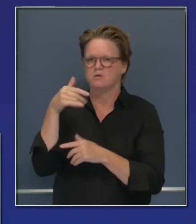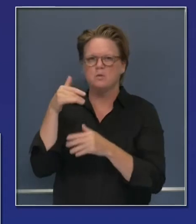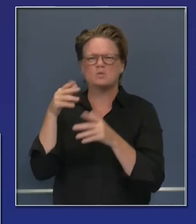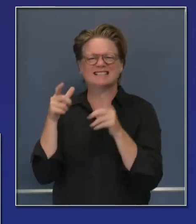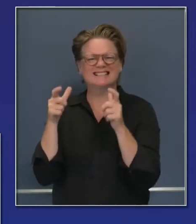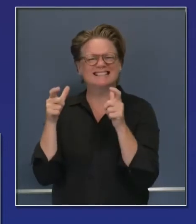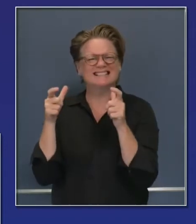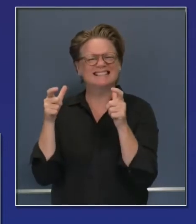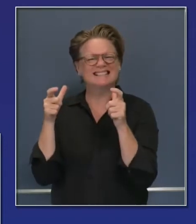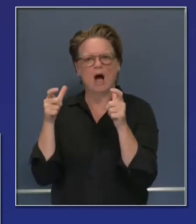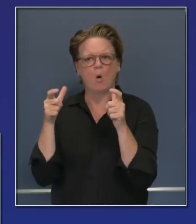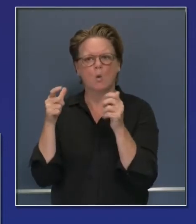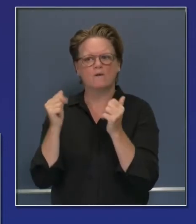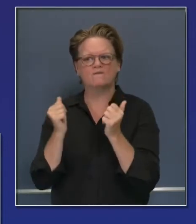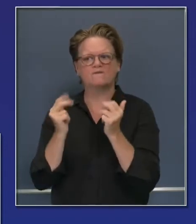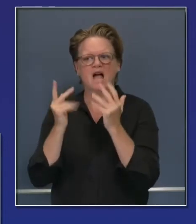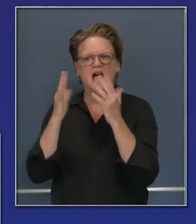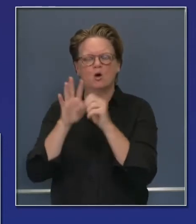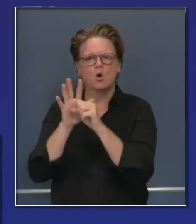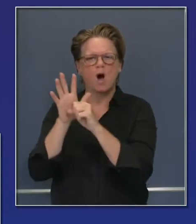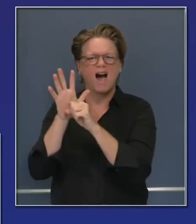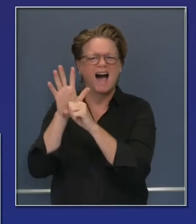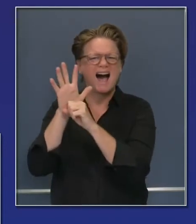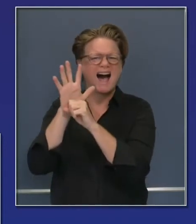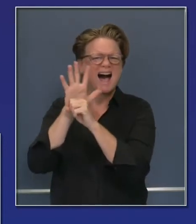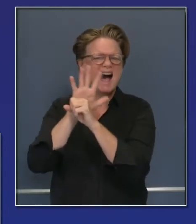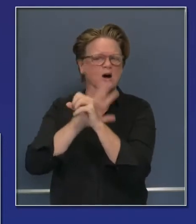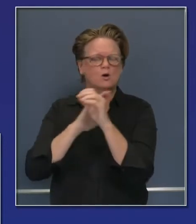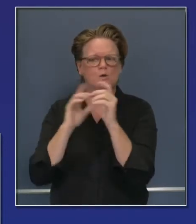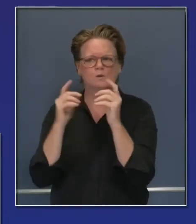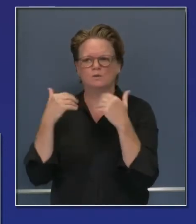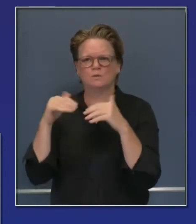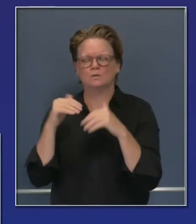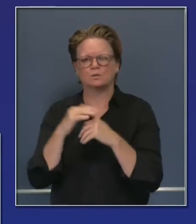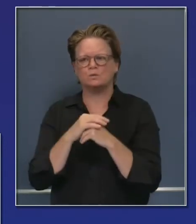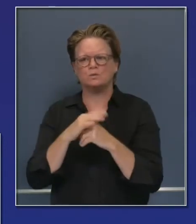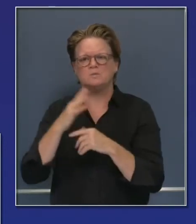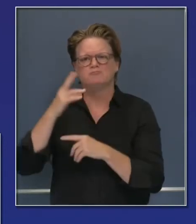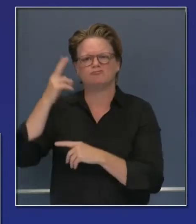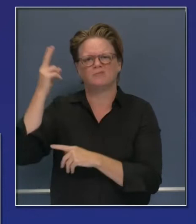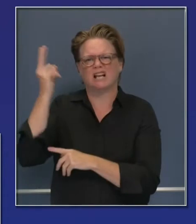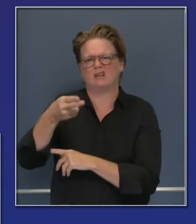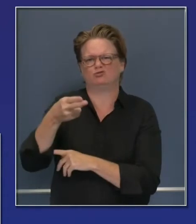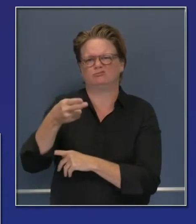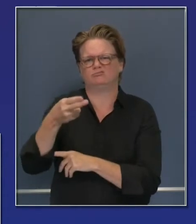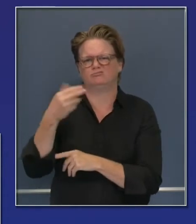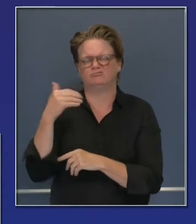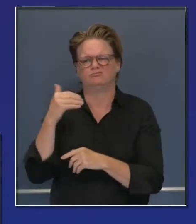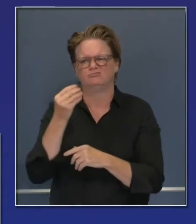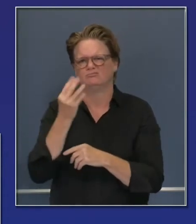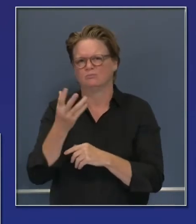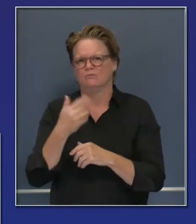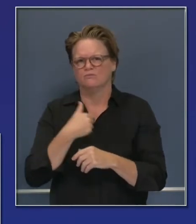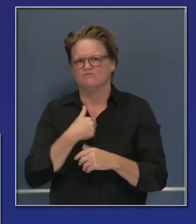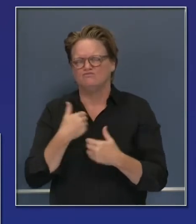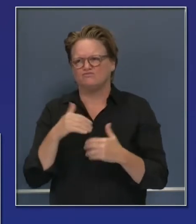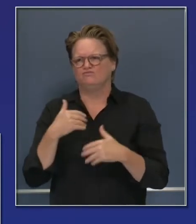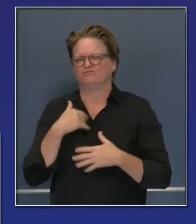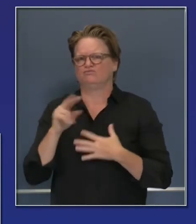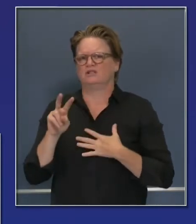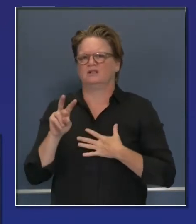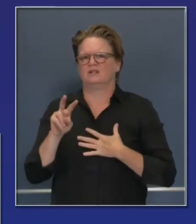of the state. And this is, again, another testament, demonstrable example of